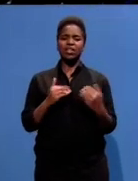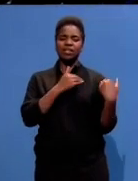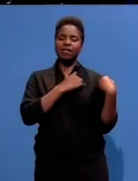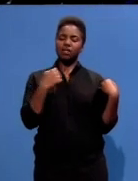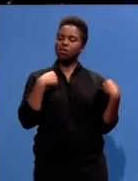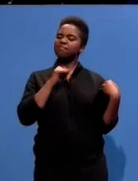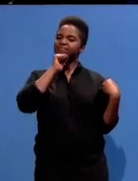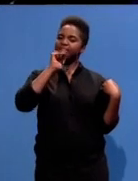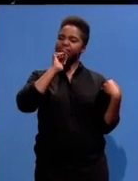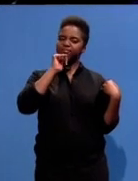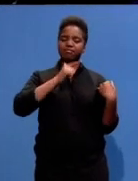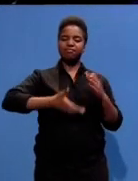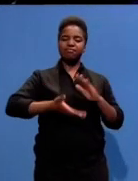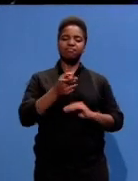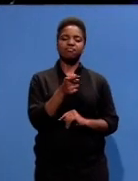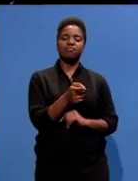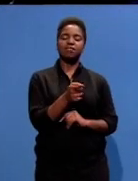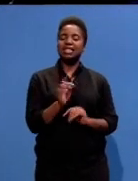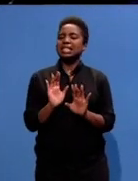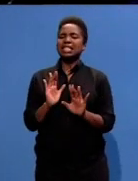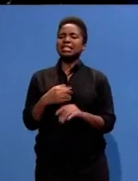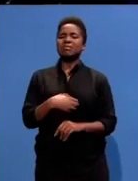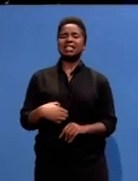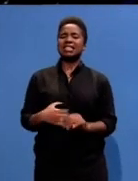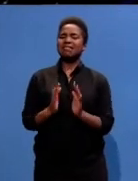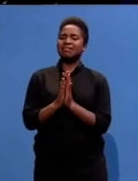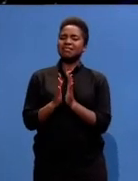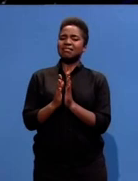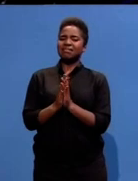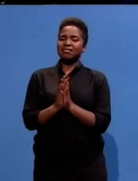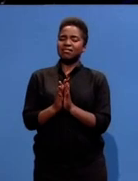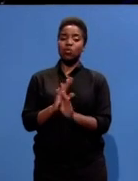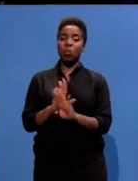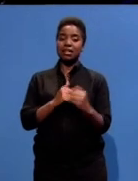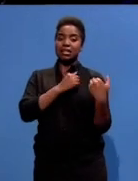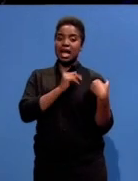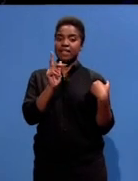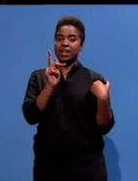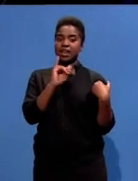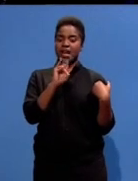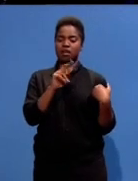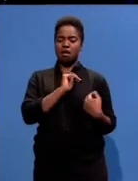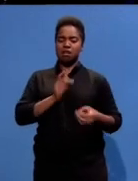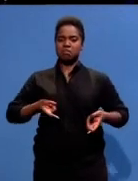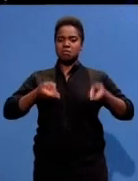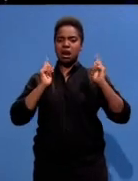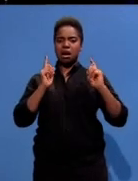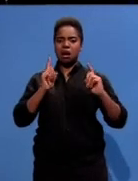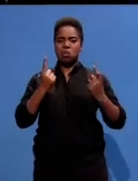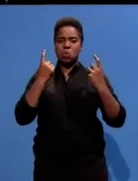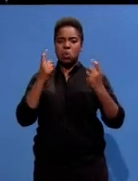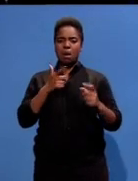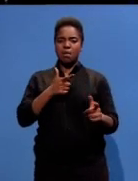I'm going. They said, Mr. President, we see there's a threat. You cannot go. And he said, I'm going. They